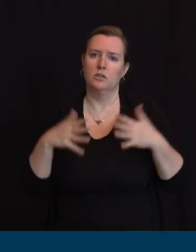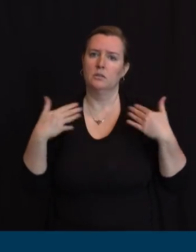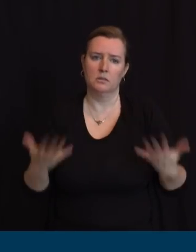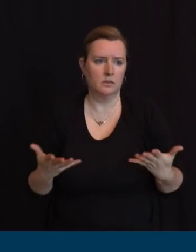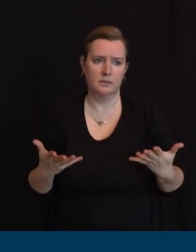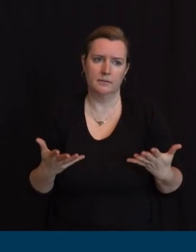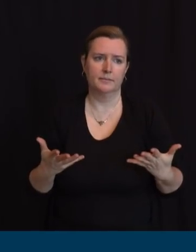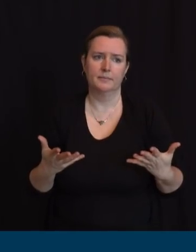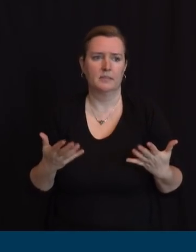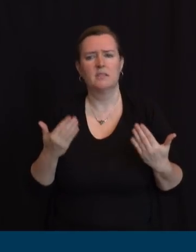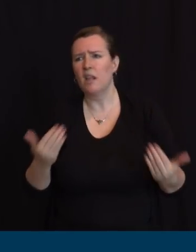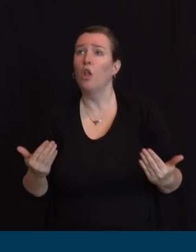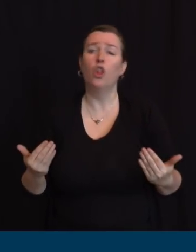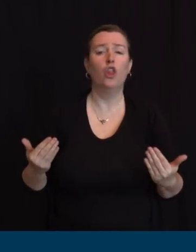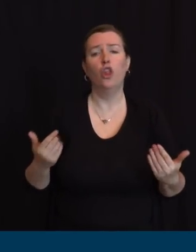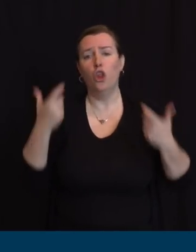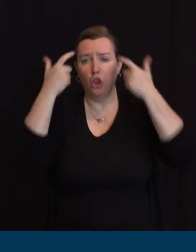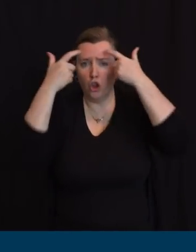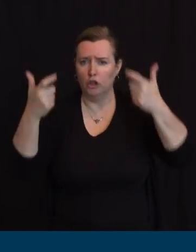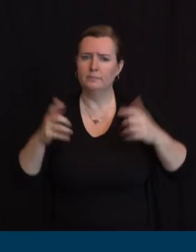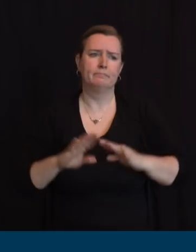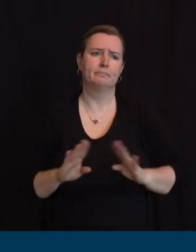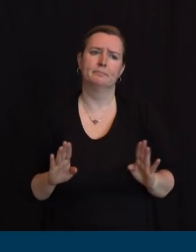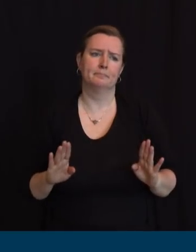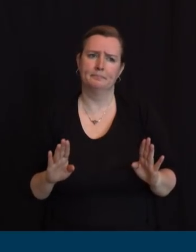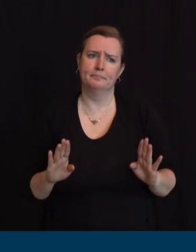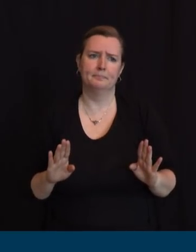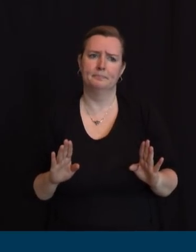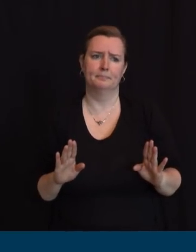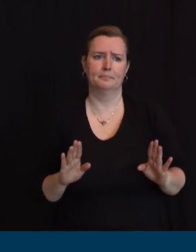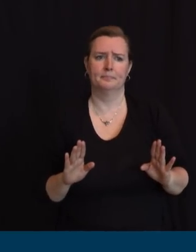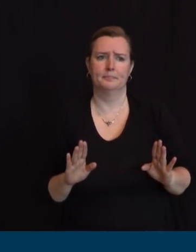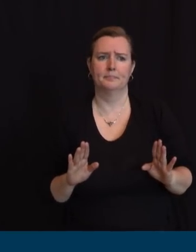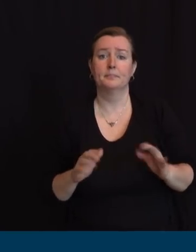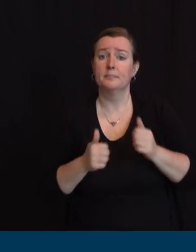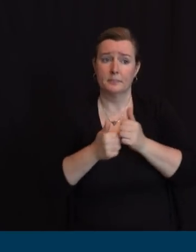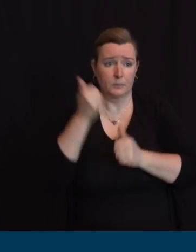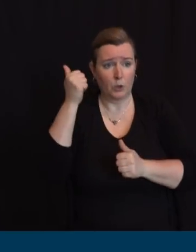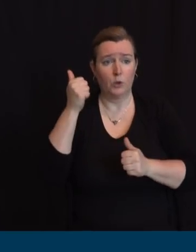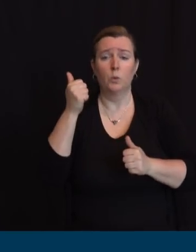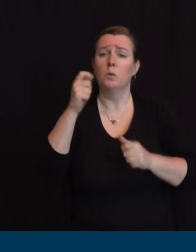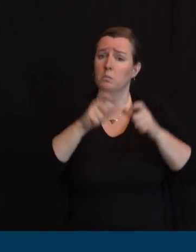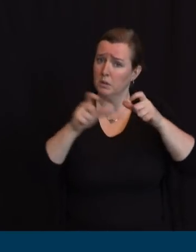to everybody who's watching, there's an overwhelming, even grudging, I have to say,